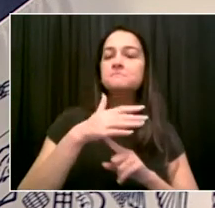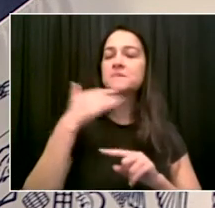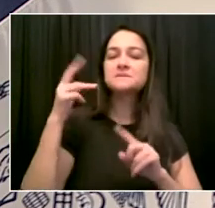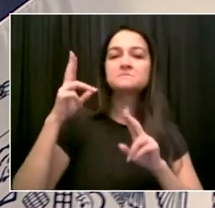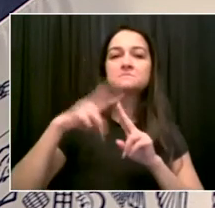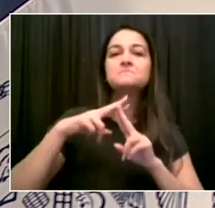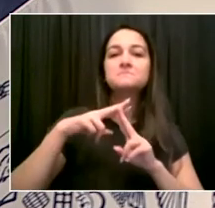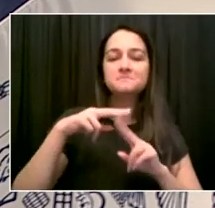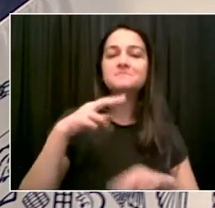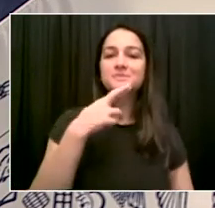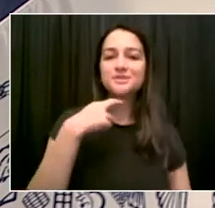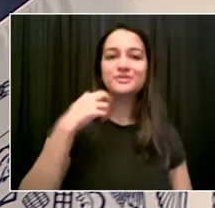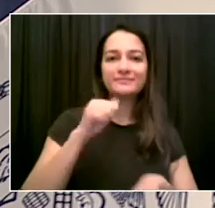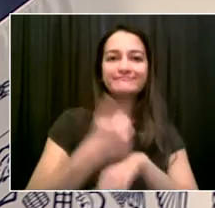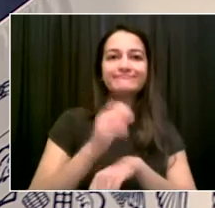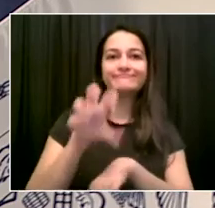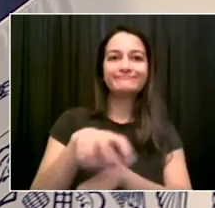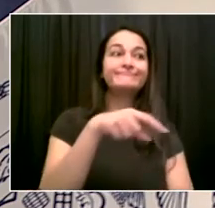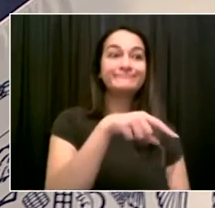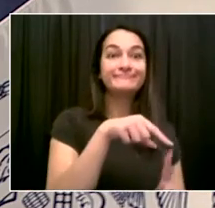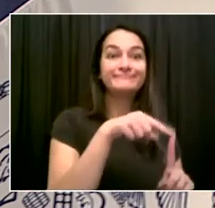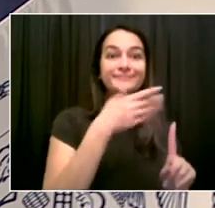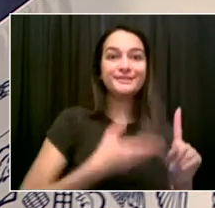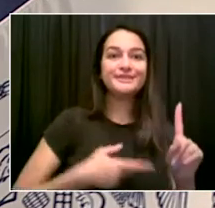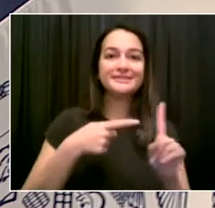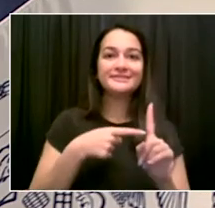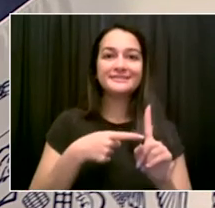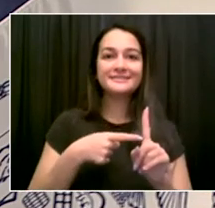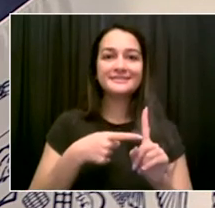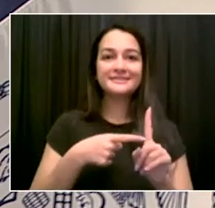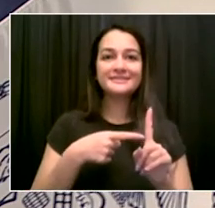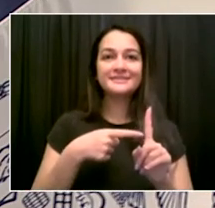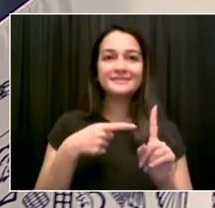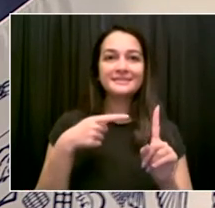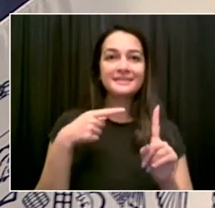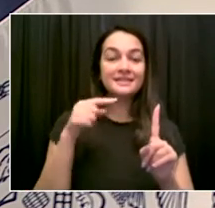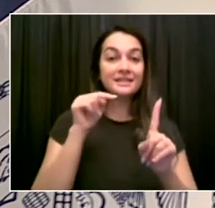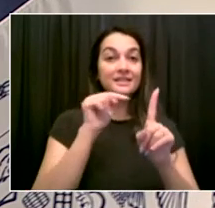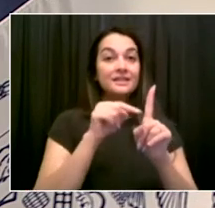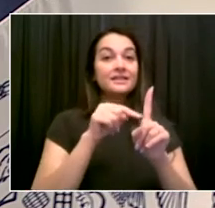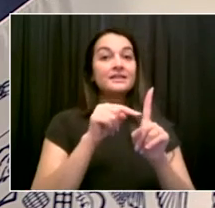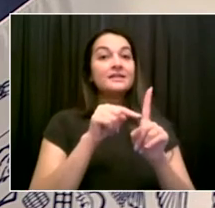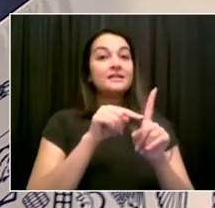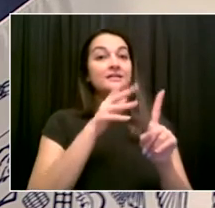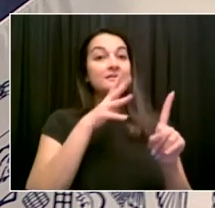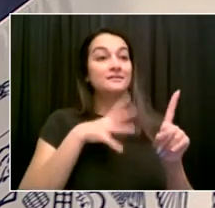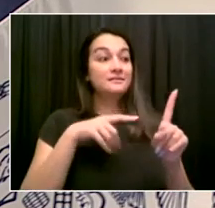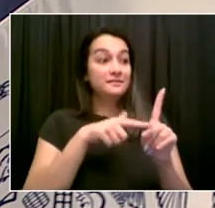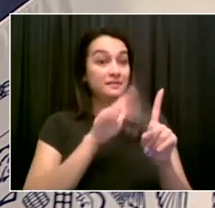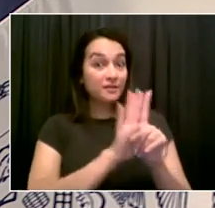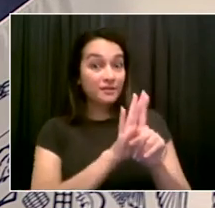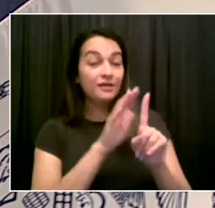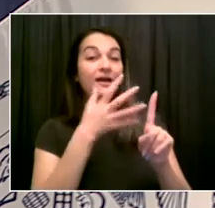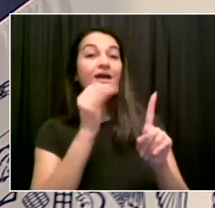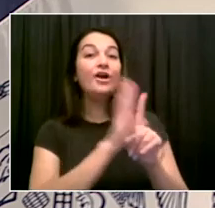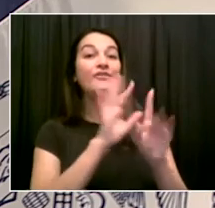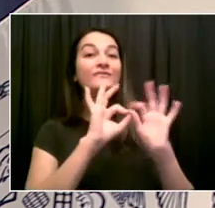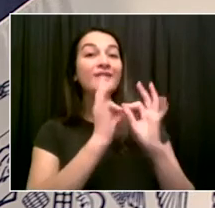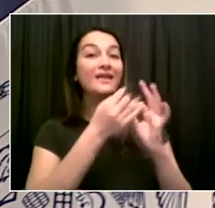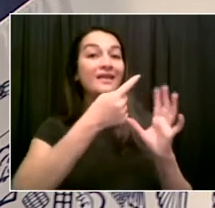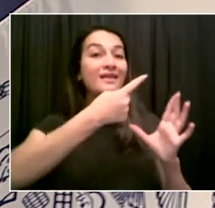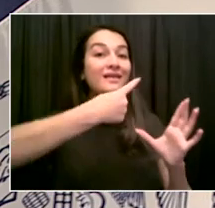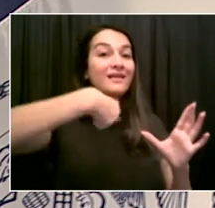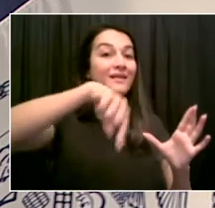thank her and her family and everyone at the restaurant because they donated food to people in need during the pandemic. They are always there for the community and now